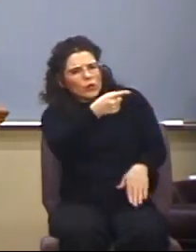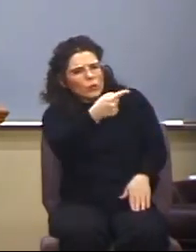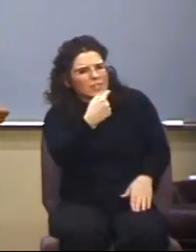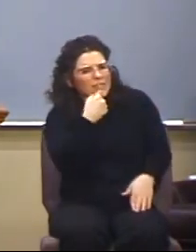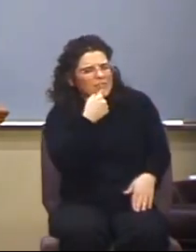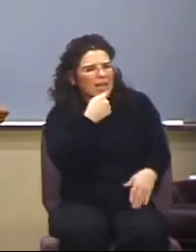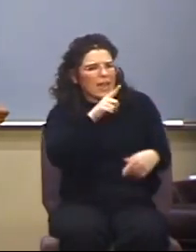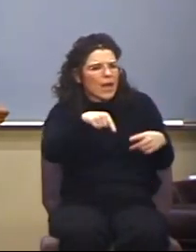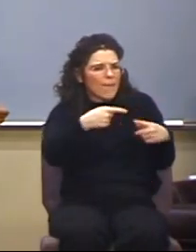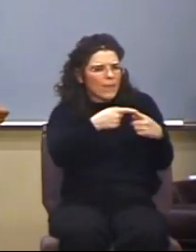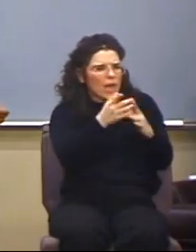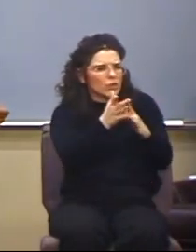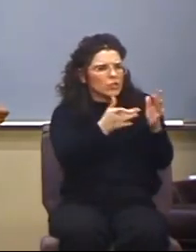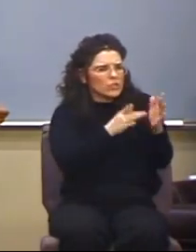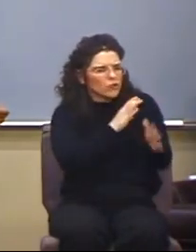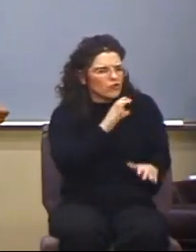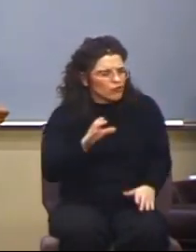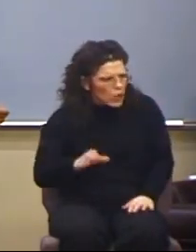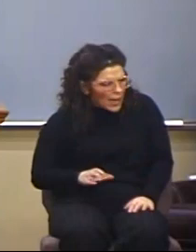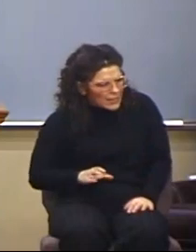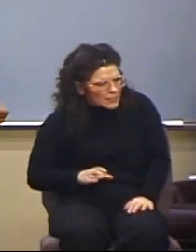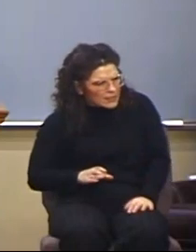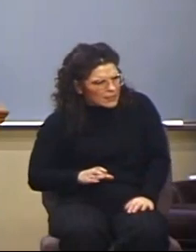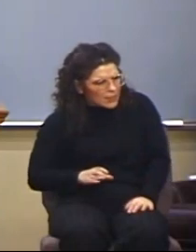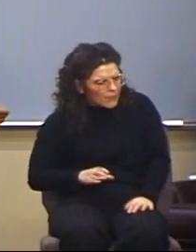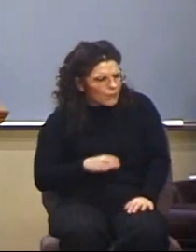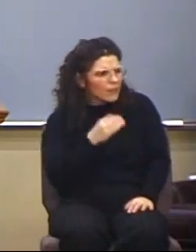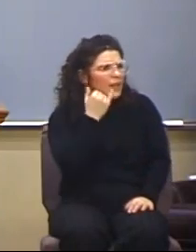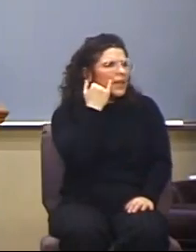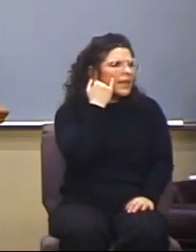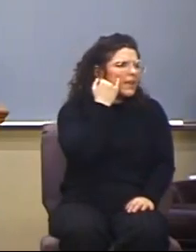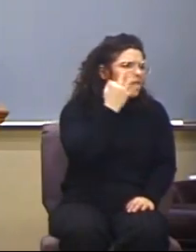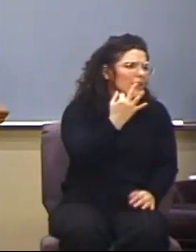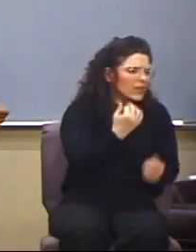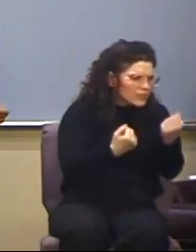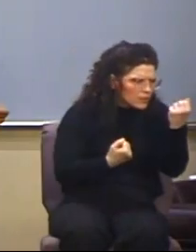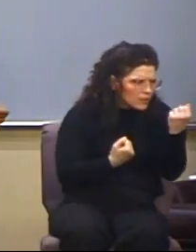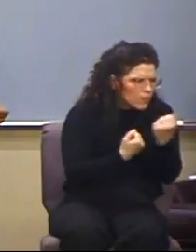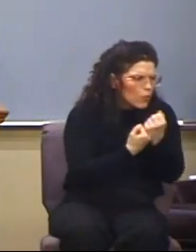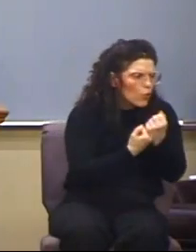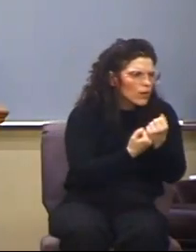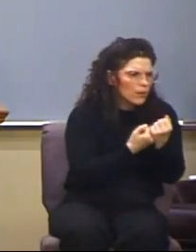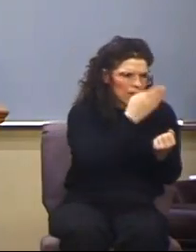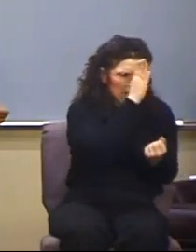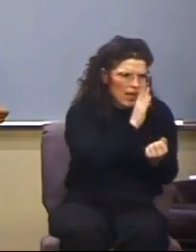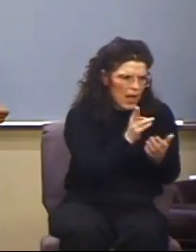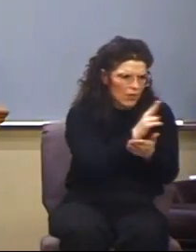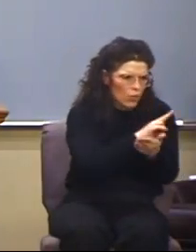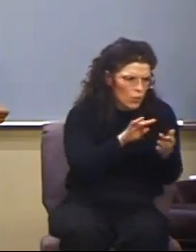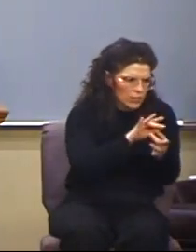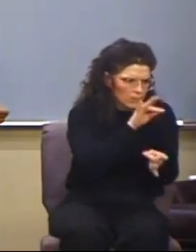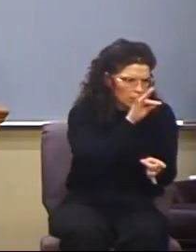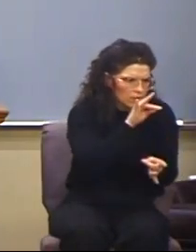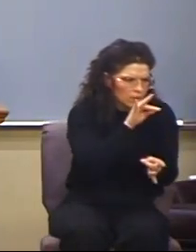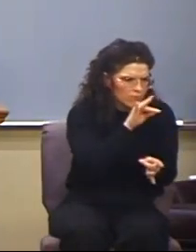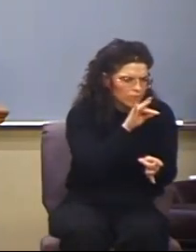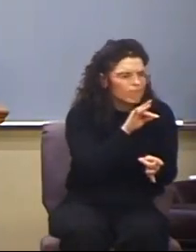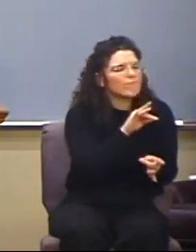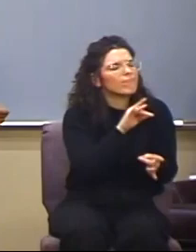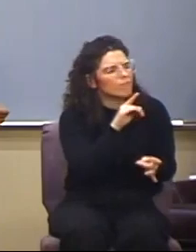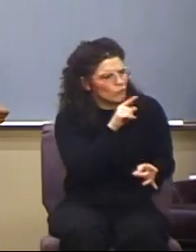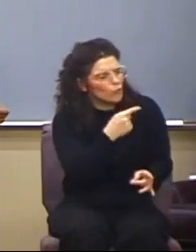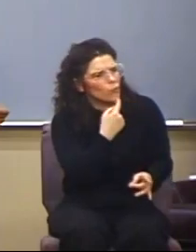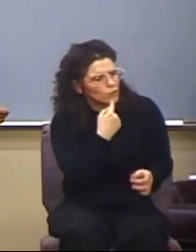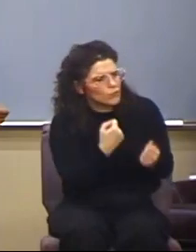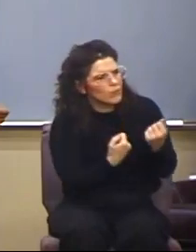it's empowered and driven by God the Holy Spirit, the measure is the doctrine. They're not going to say